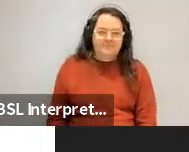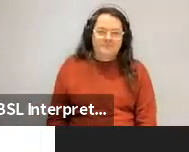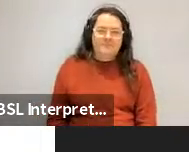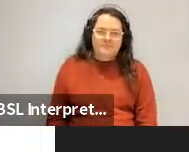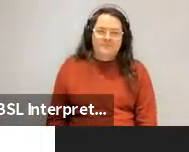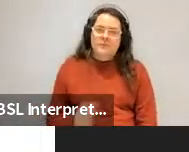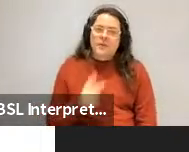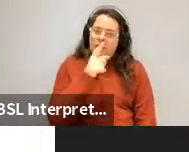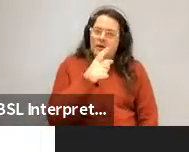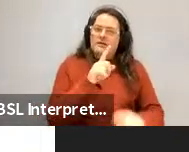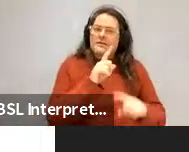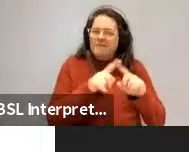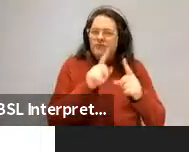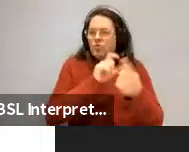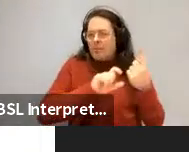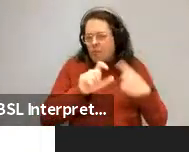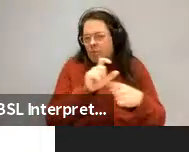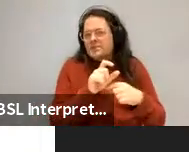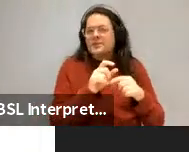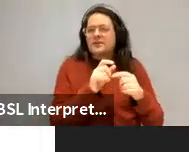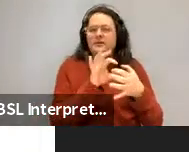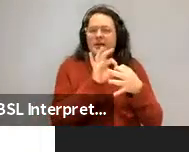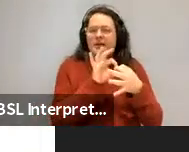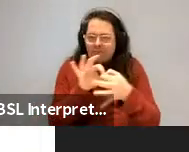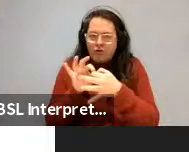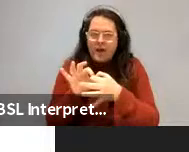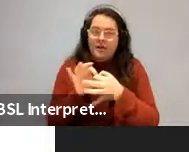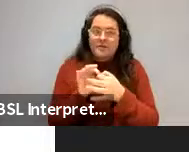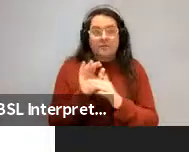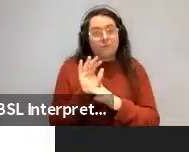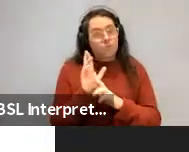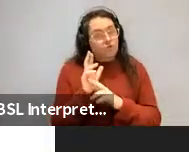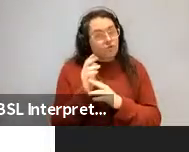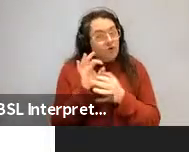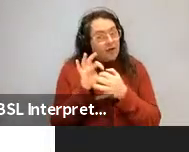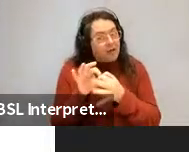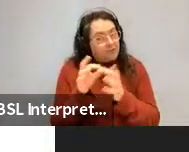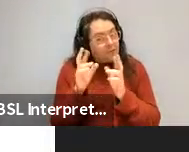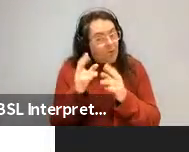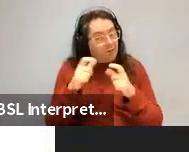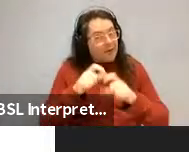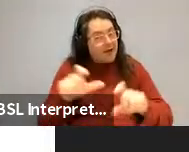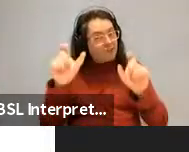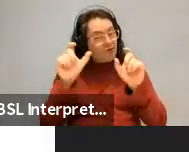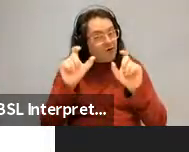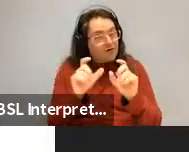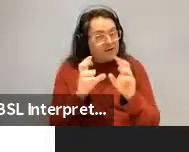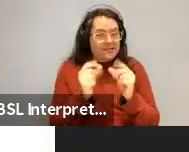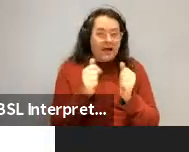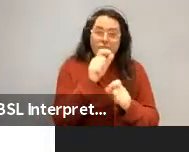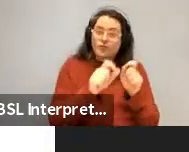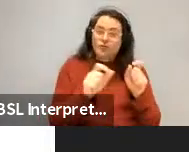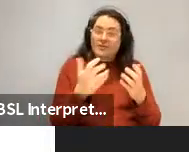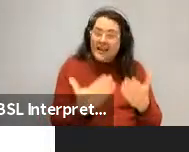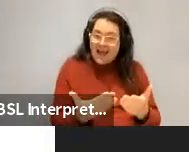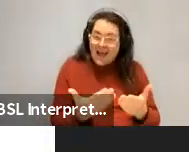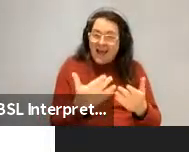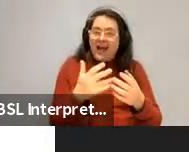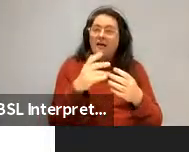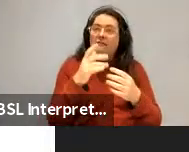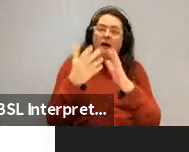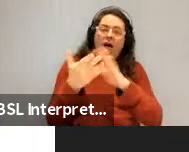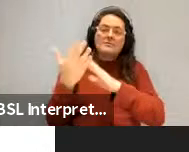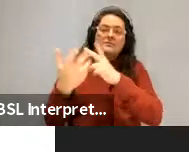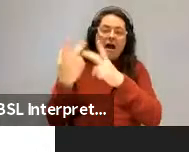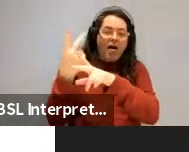community, collaborators and hope, hope people who will be collaborators. I hope in the future, some of those are my, some students and other collaborators I work with.